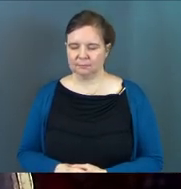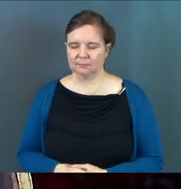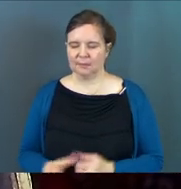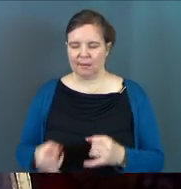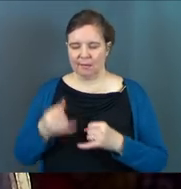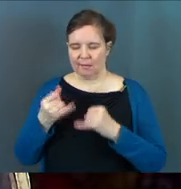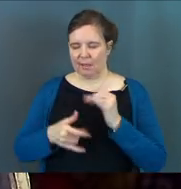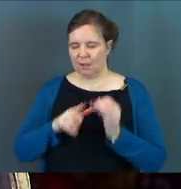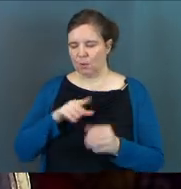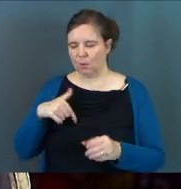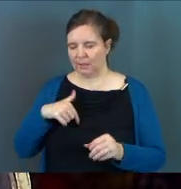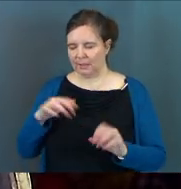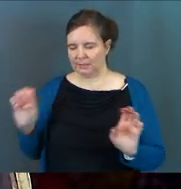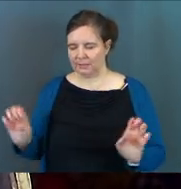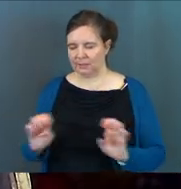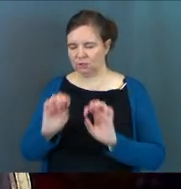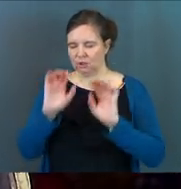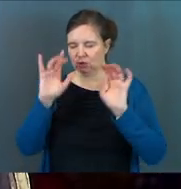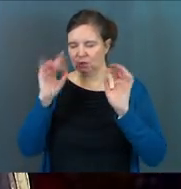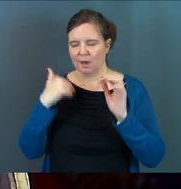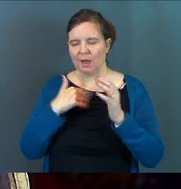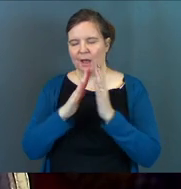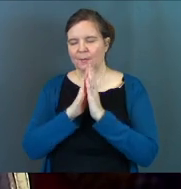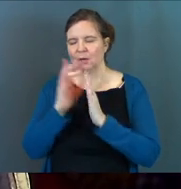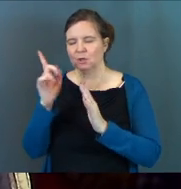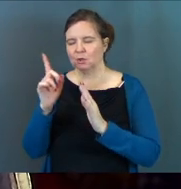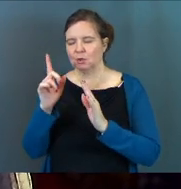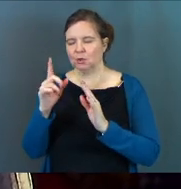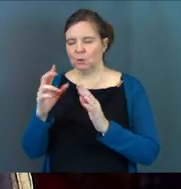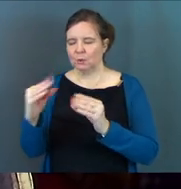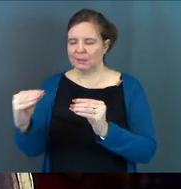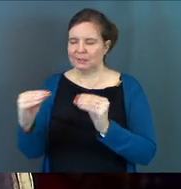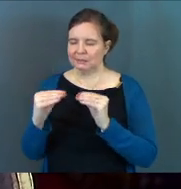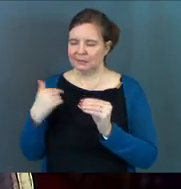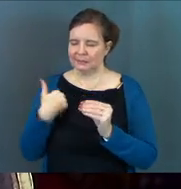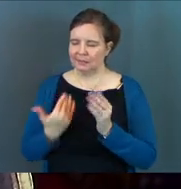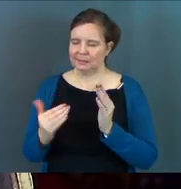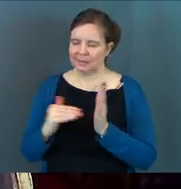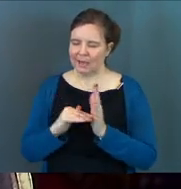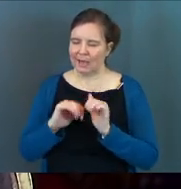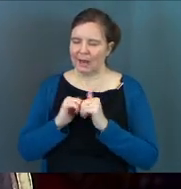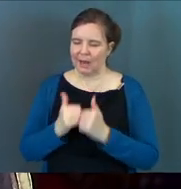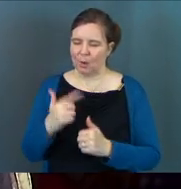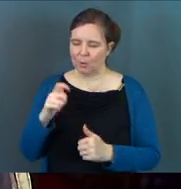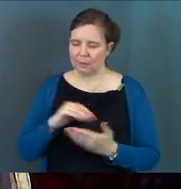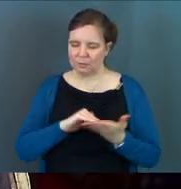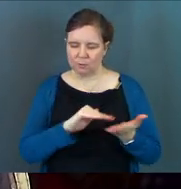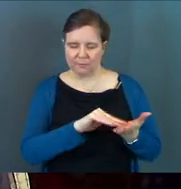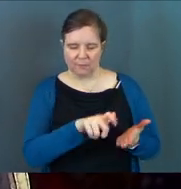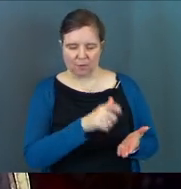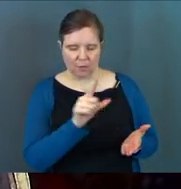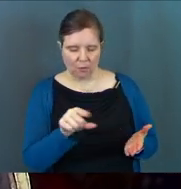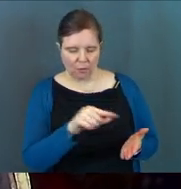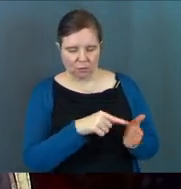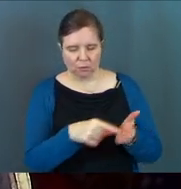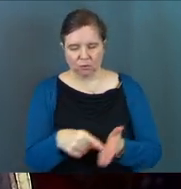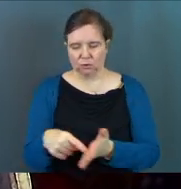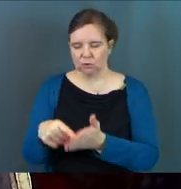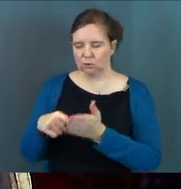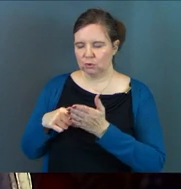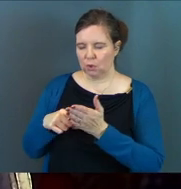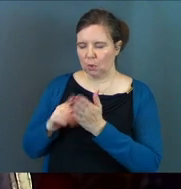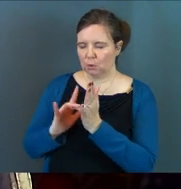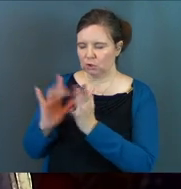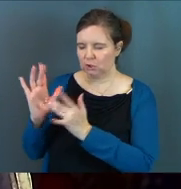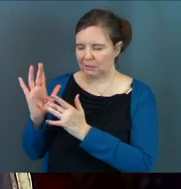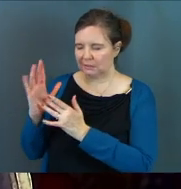And lastly, Lord, this Easter, I pray that you would reteach us how to forgive. Lord, us what Jesus'